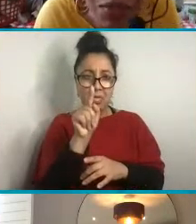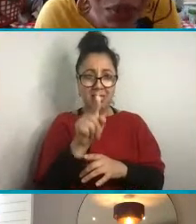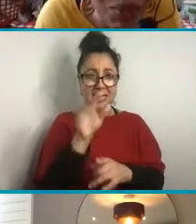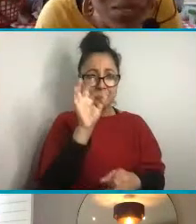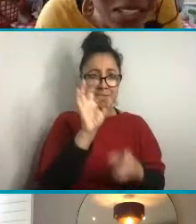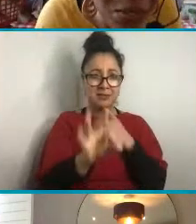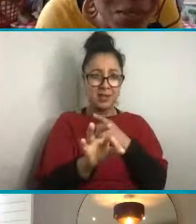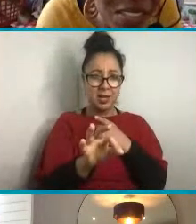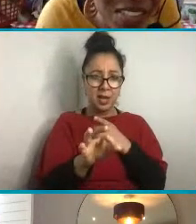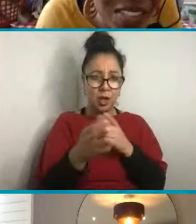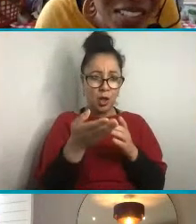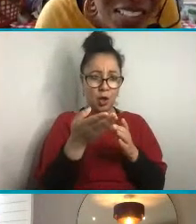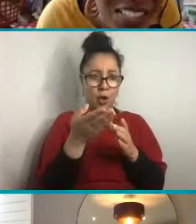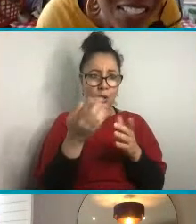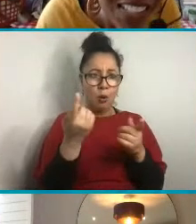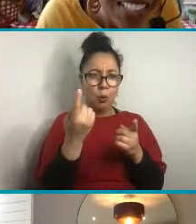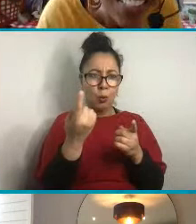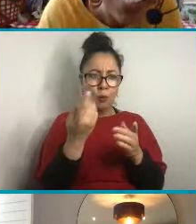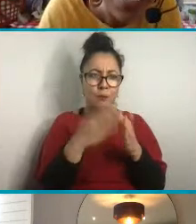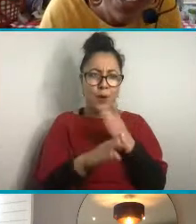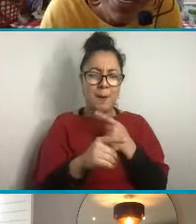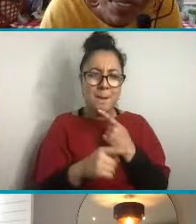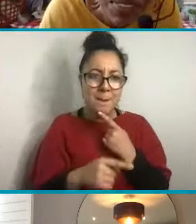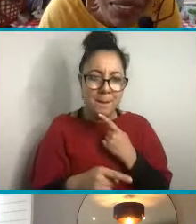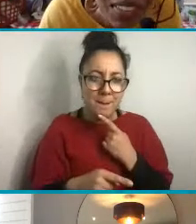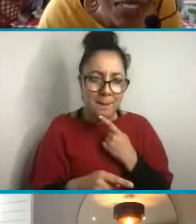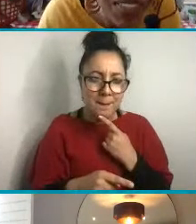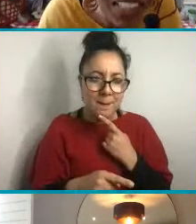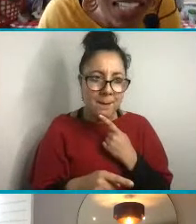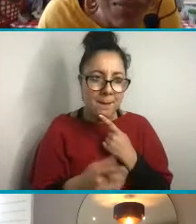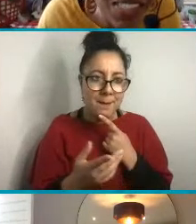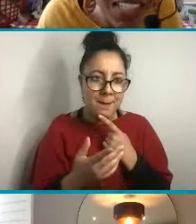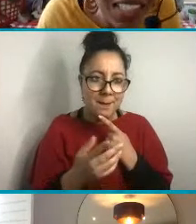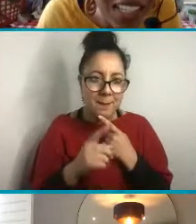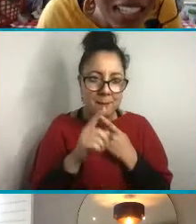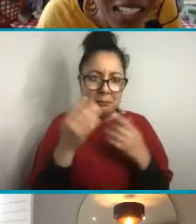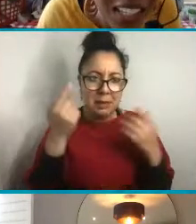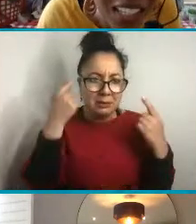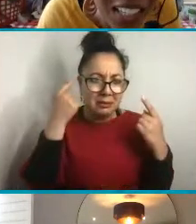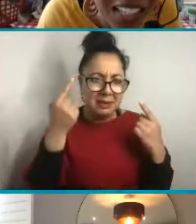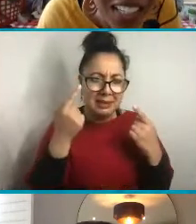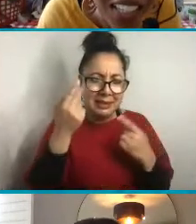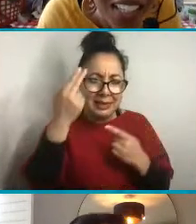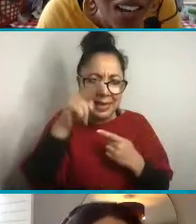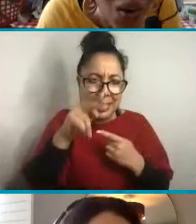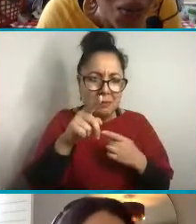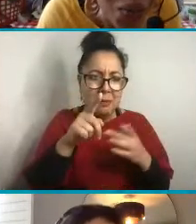one, was that from... I think the name's said there.